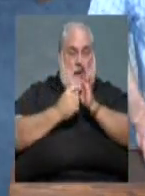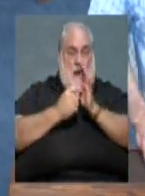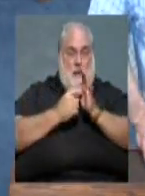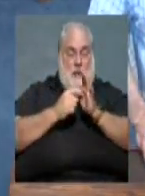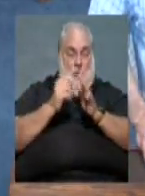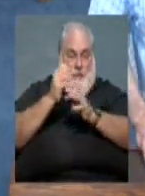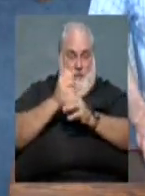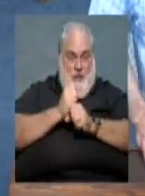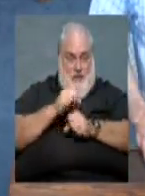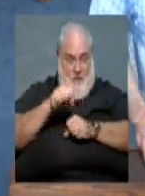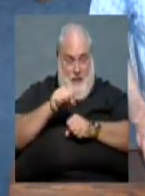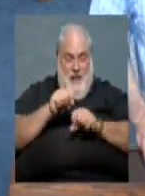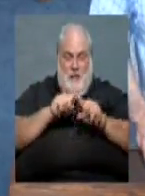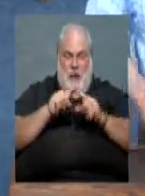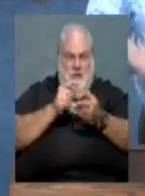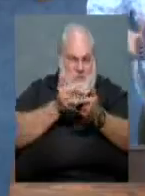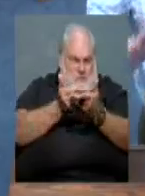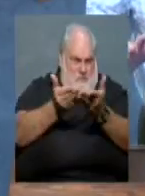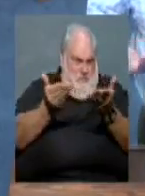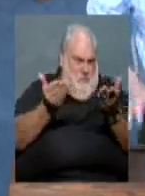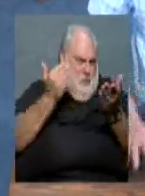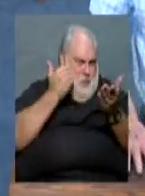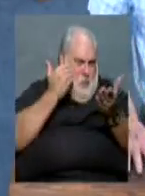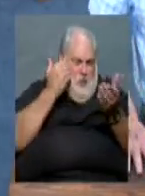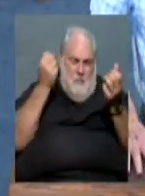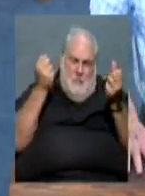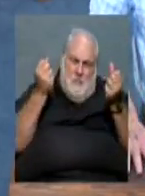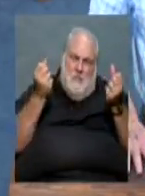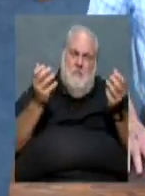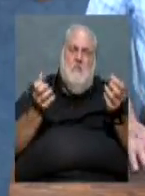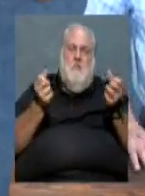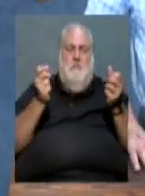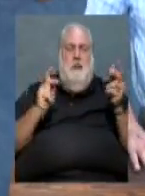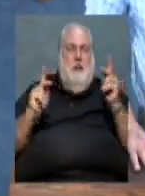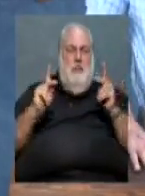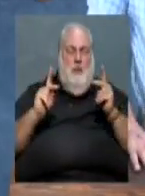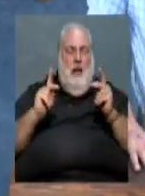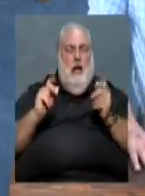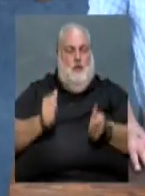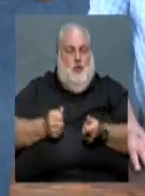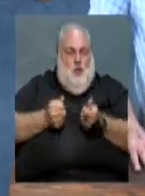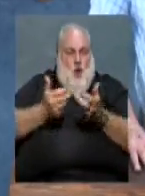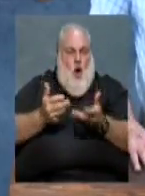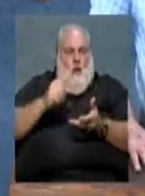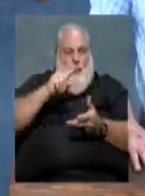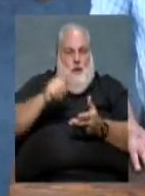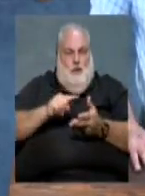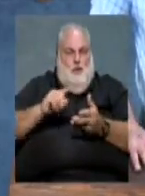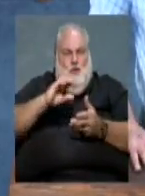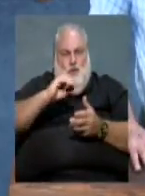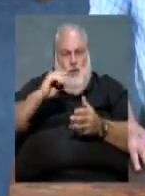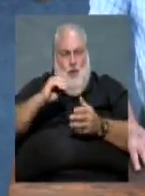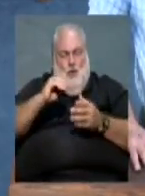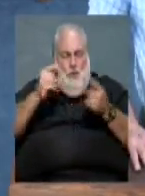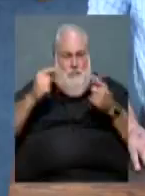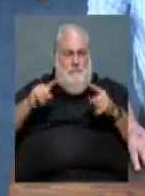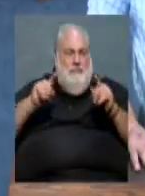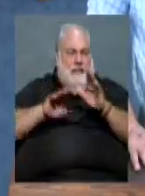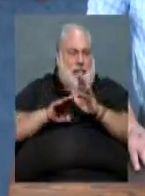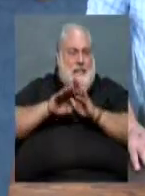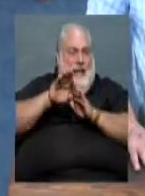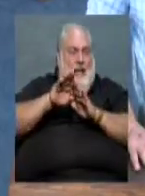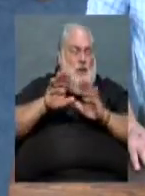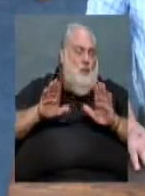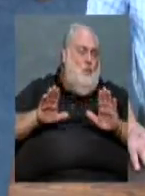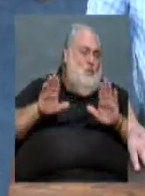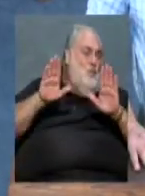as you all know so well, there are so many people that have made this a success. And really the Little Rock Zoo is a